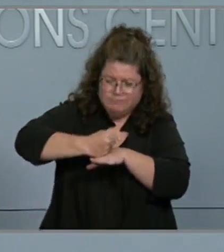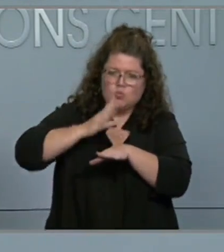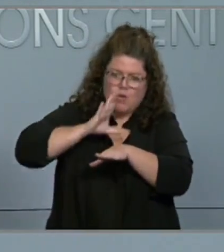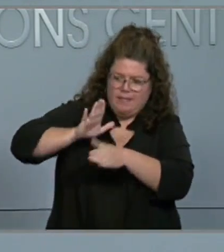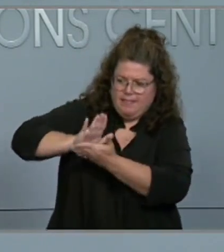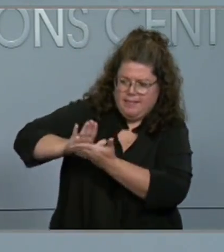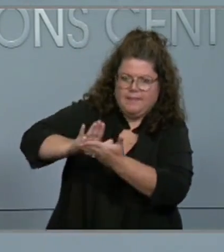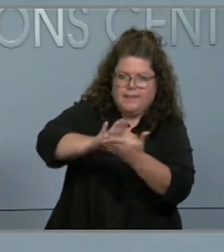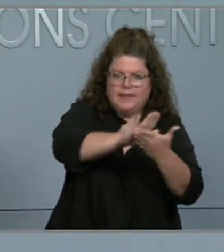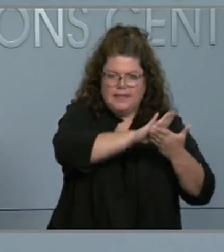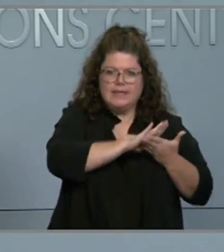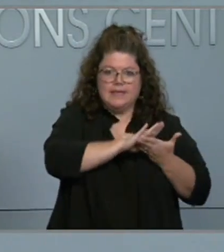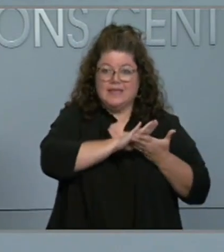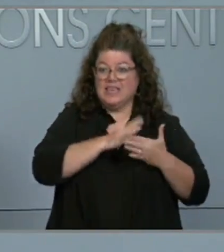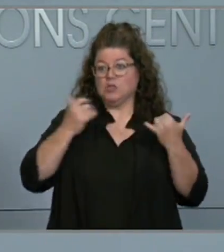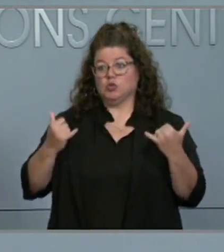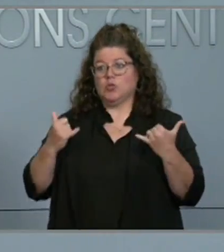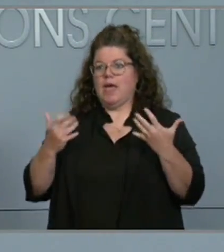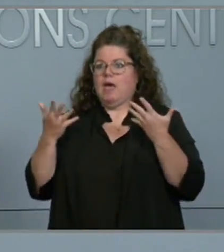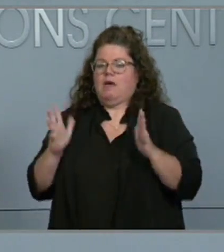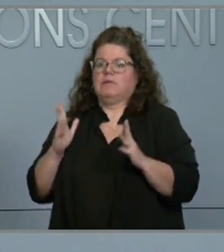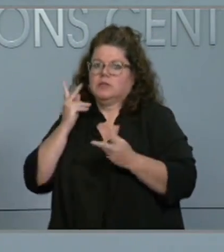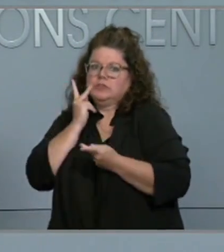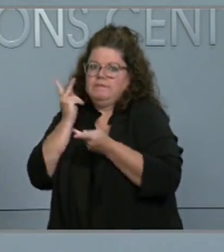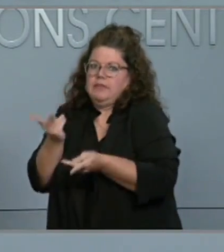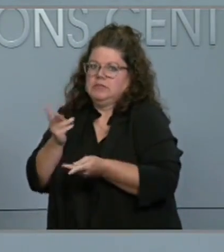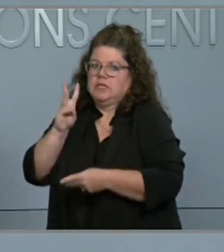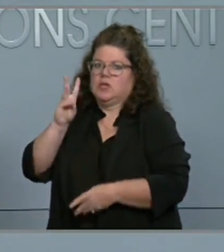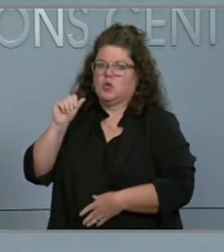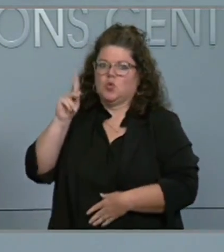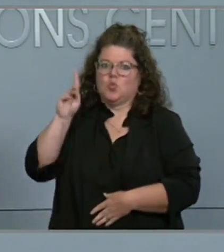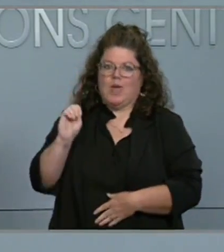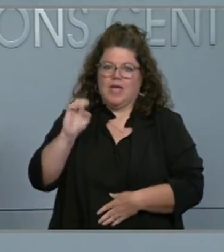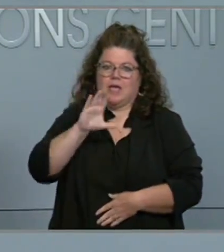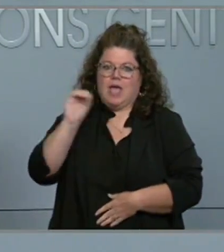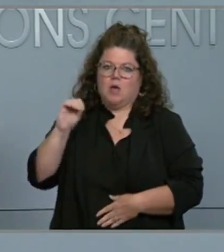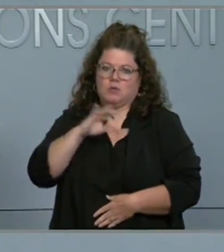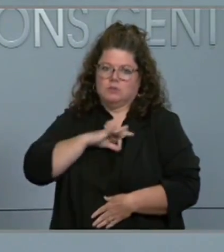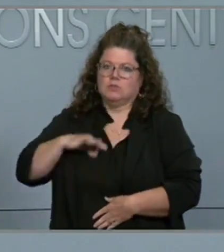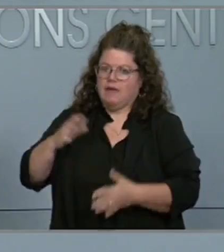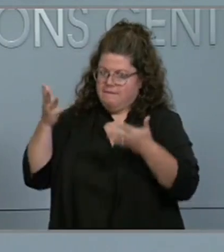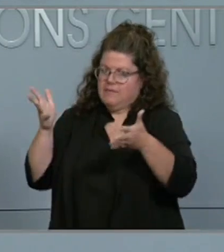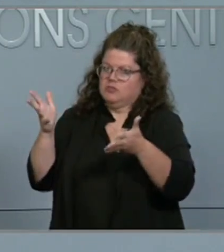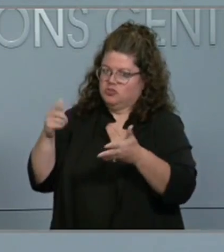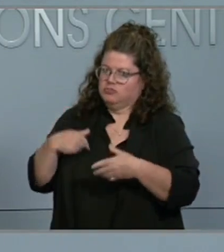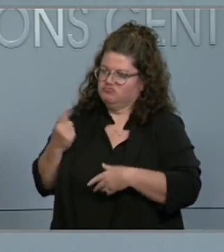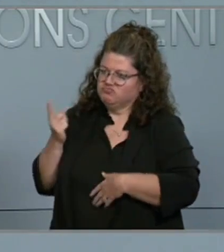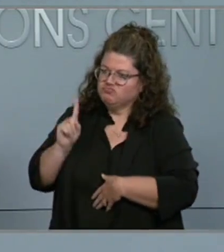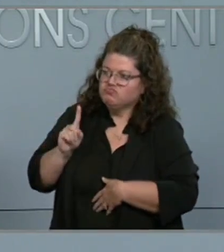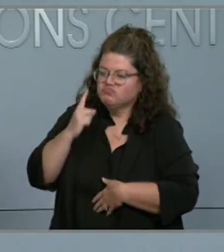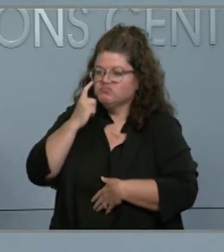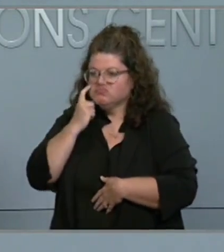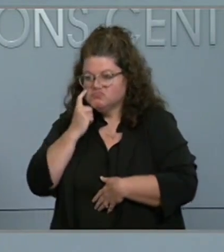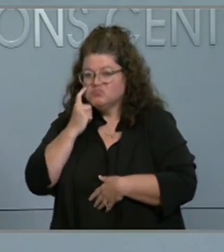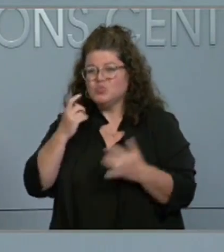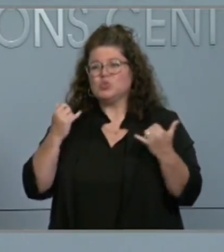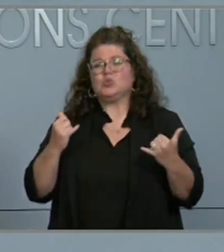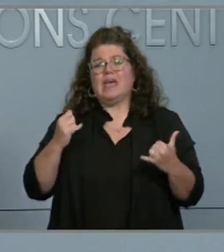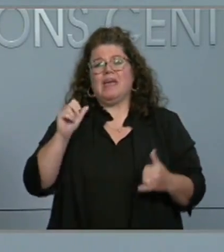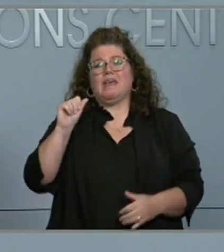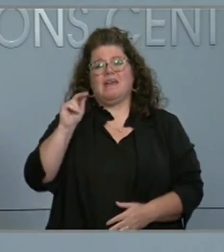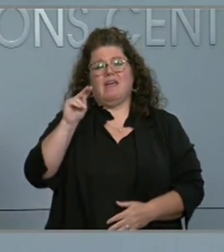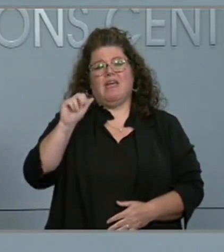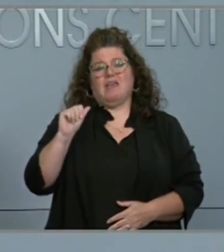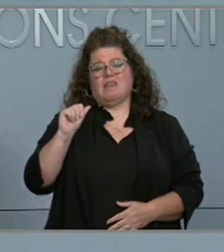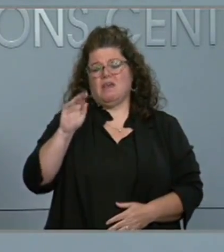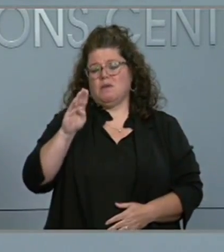earlier today here in Wake County. And I want to take this moment to remember Anna Bradshaw, a Department